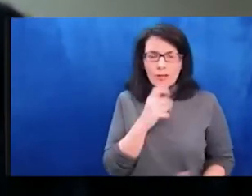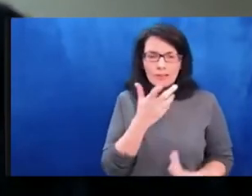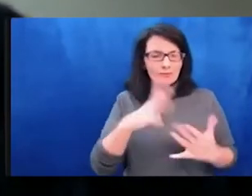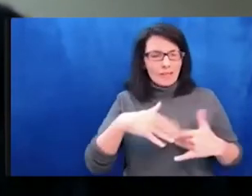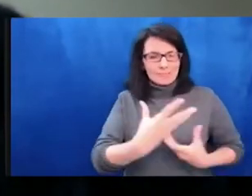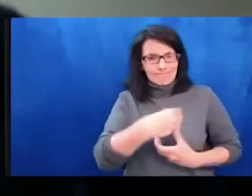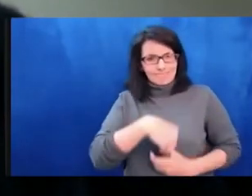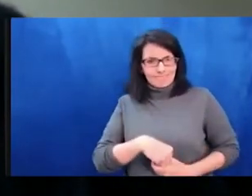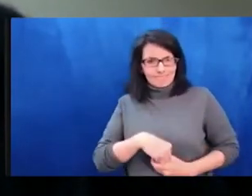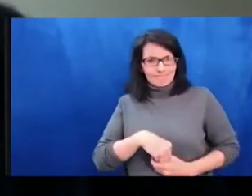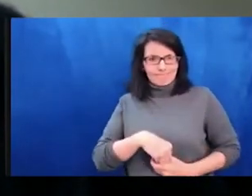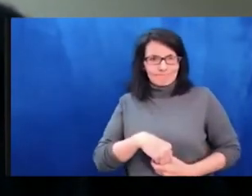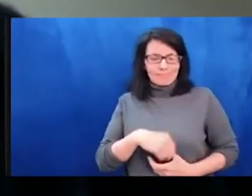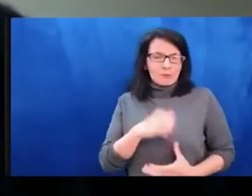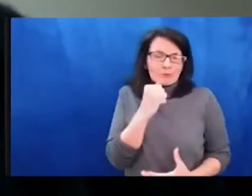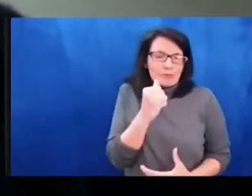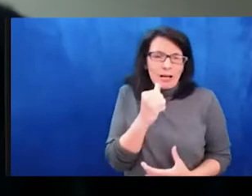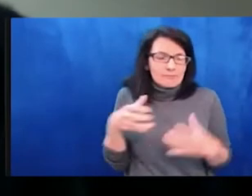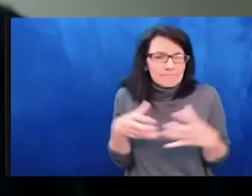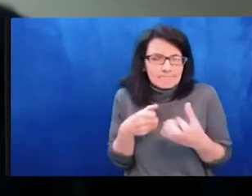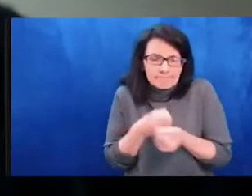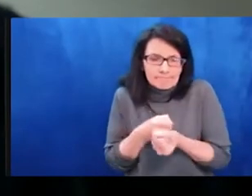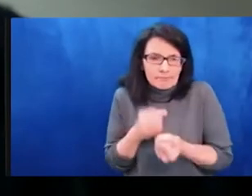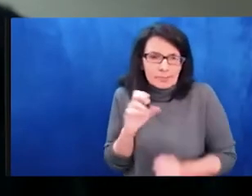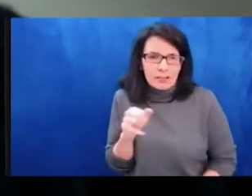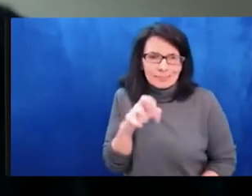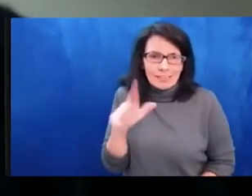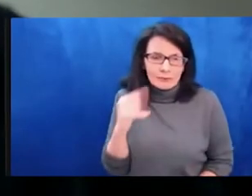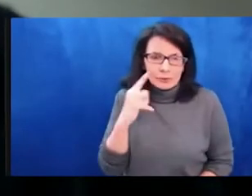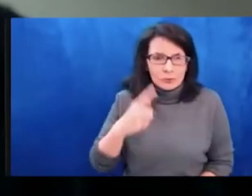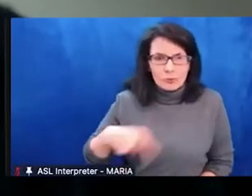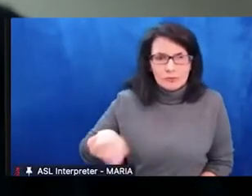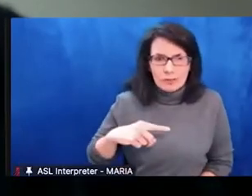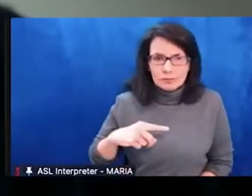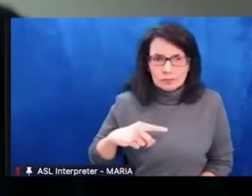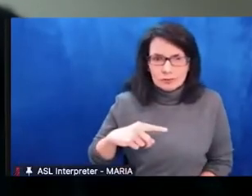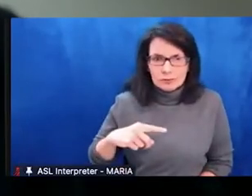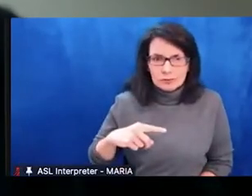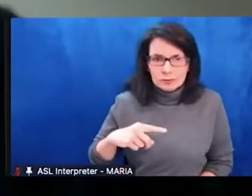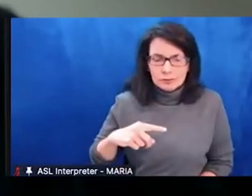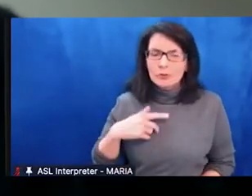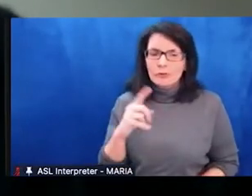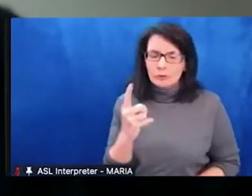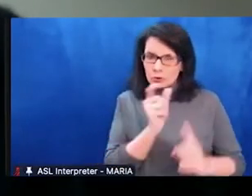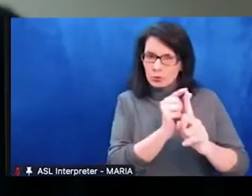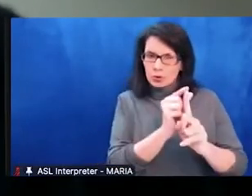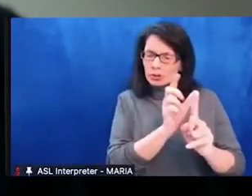Perhaps before it becomes an expression and your actions will show